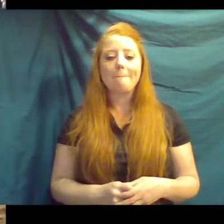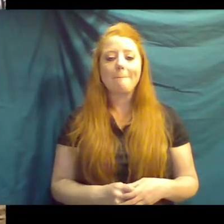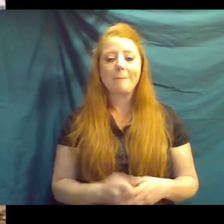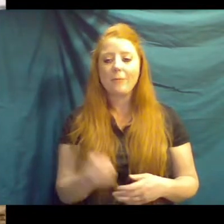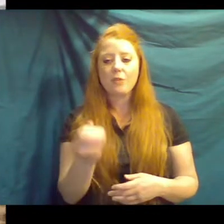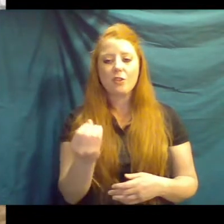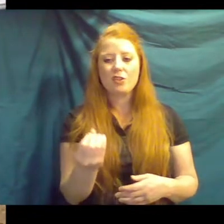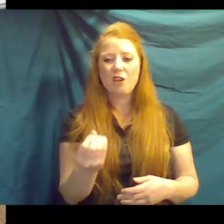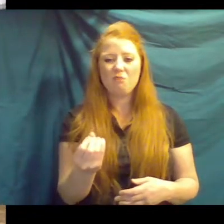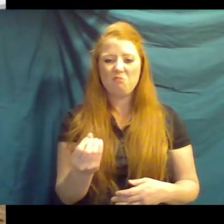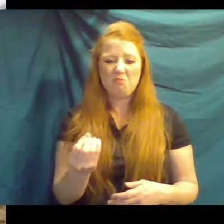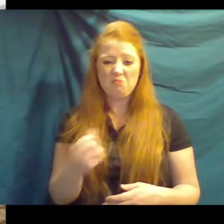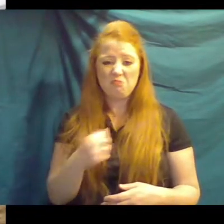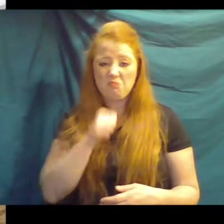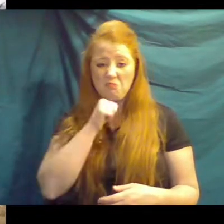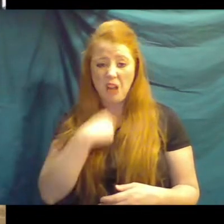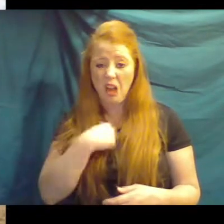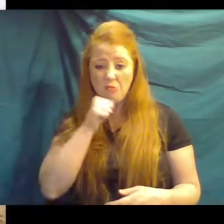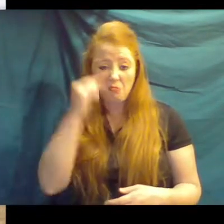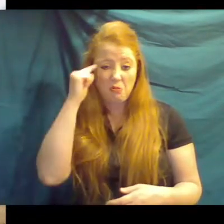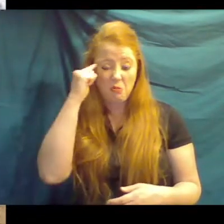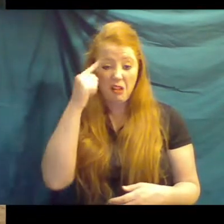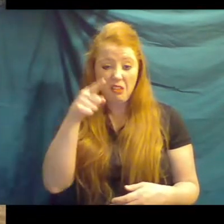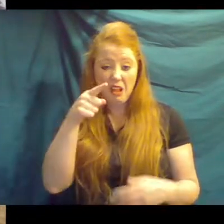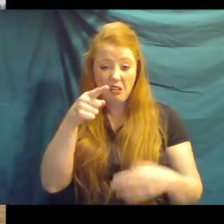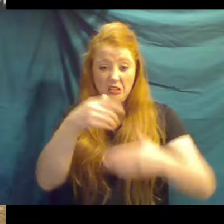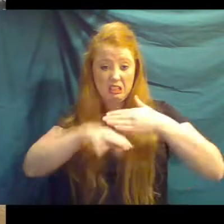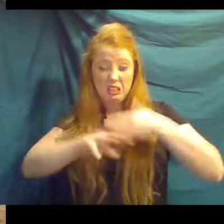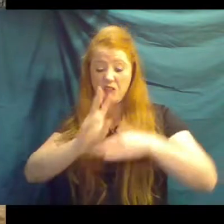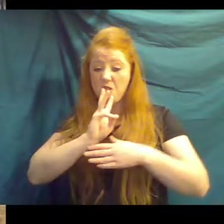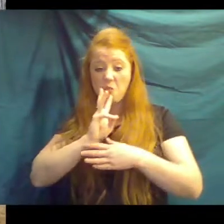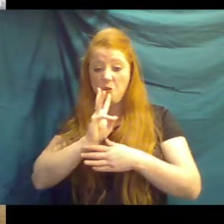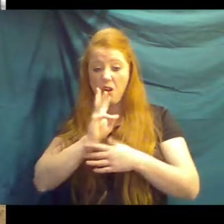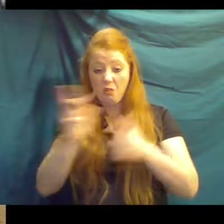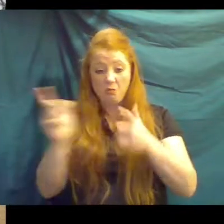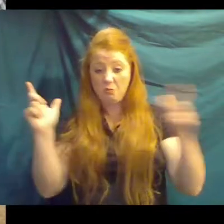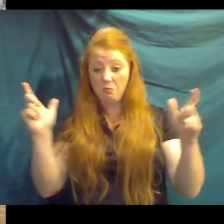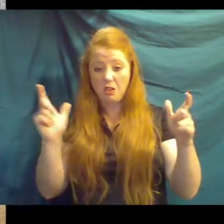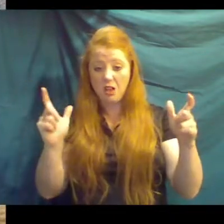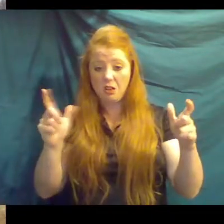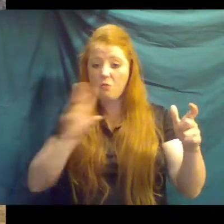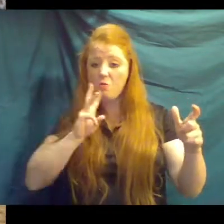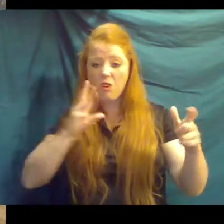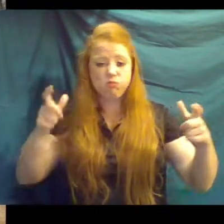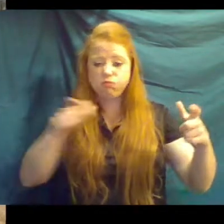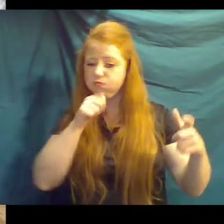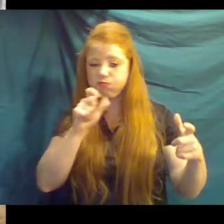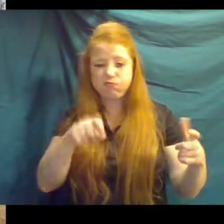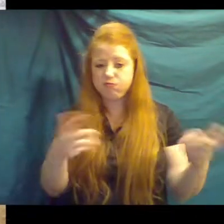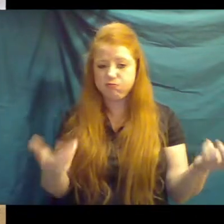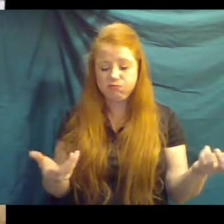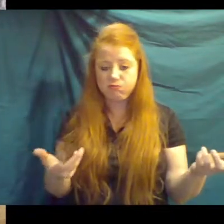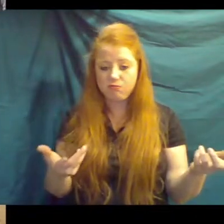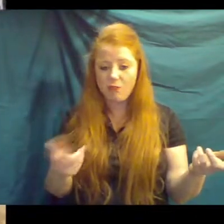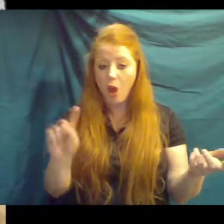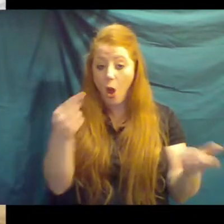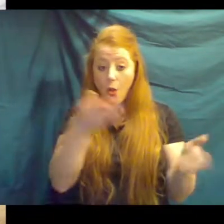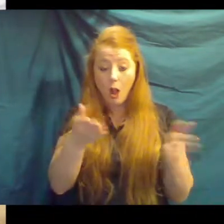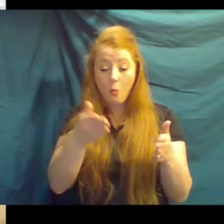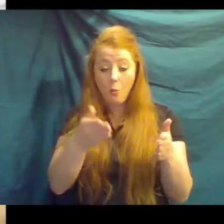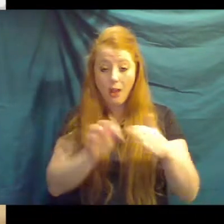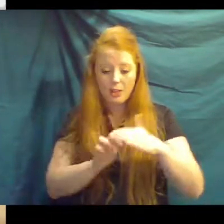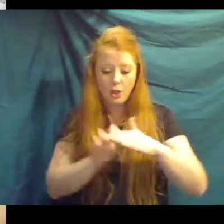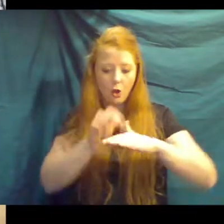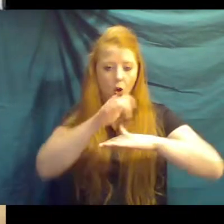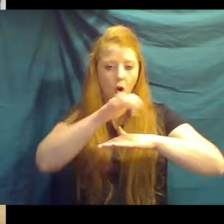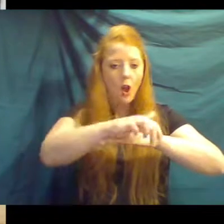So not to my knowledge that they actually get in water, large bodies of water. But I would think the only way they would cross the river is if they